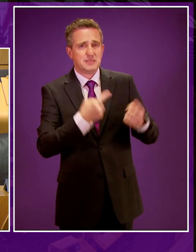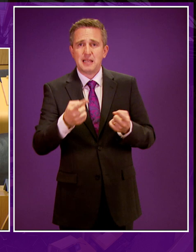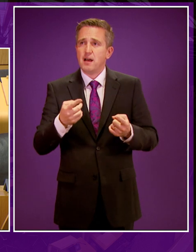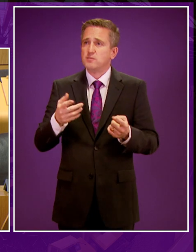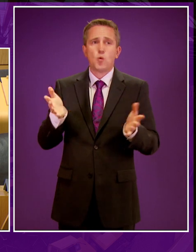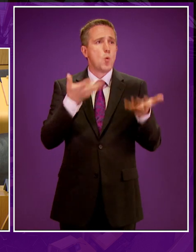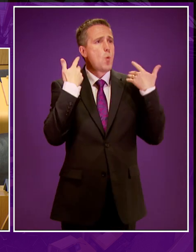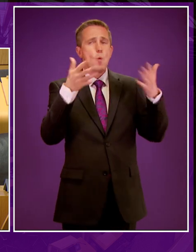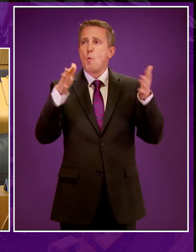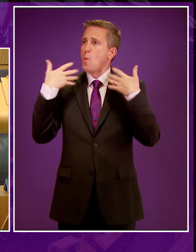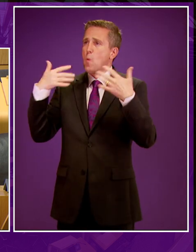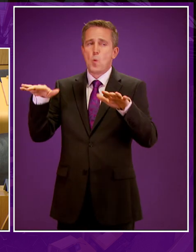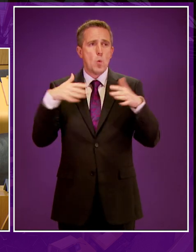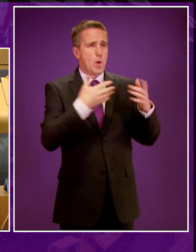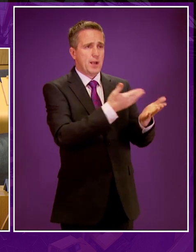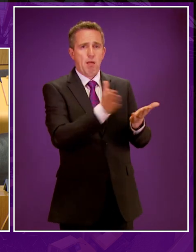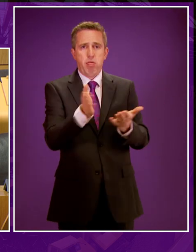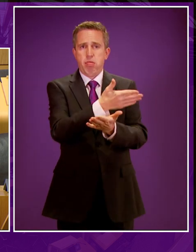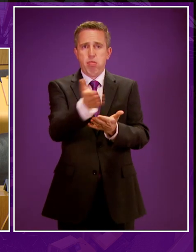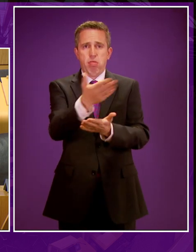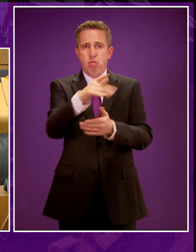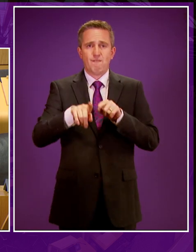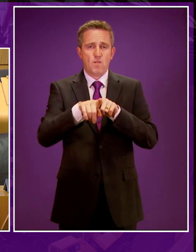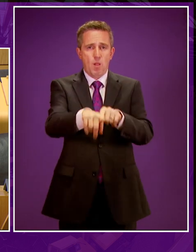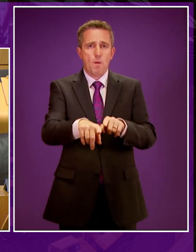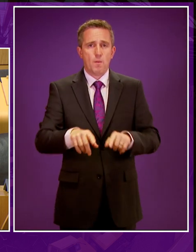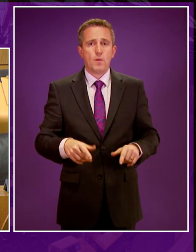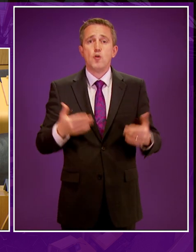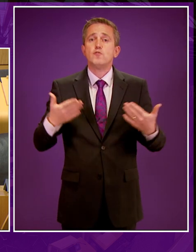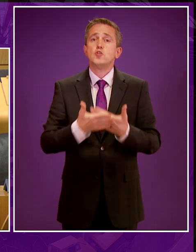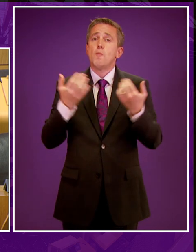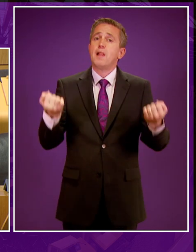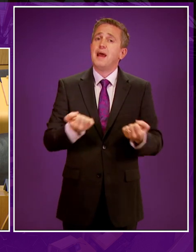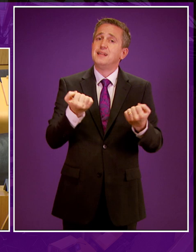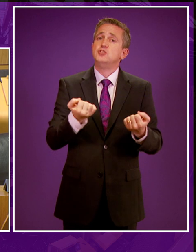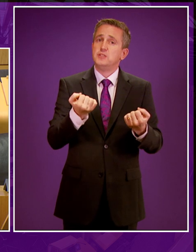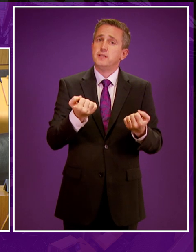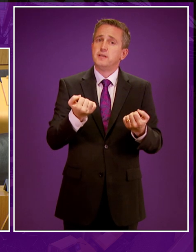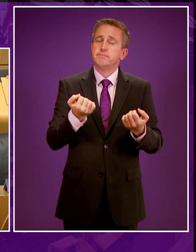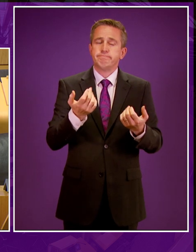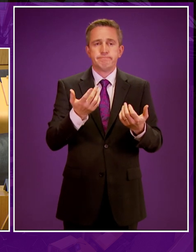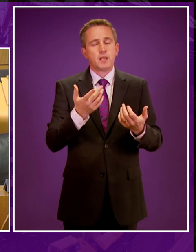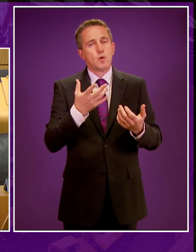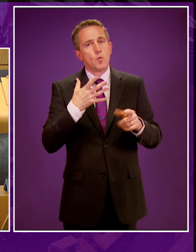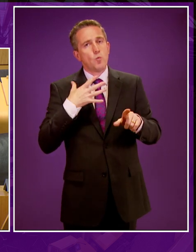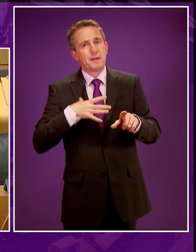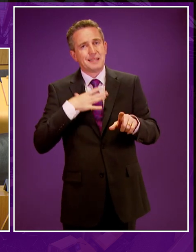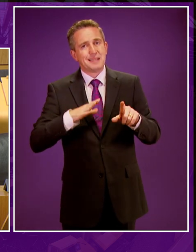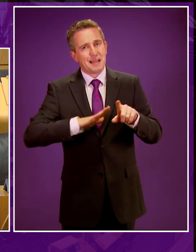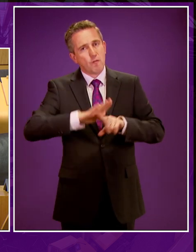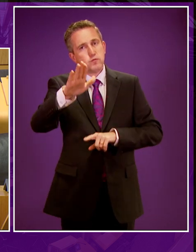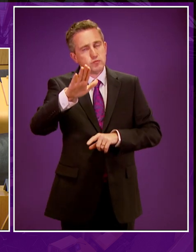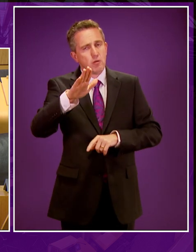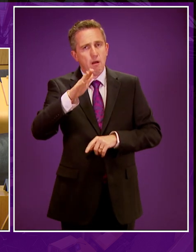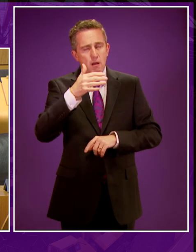direction the wind happens to be blowing at that time. Renewables are undoubtedly where most of or not all of our power will come from in the hopefully not